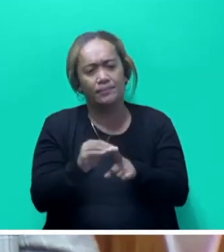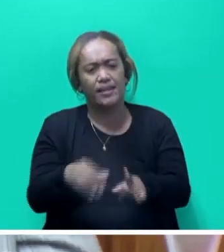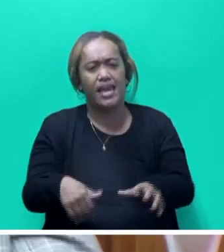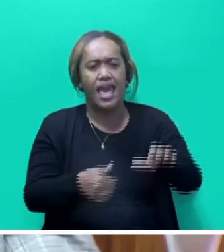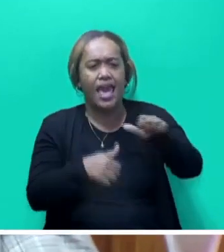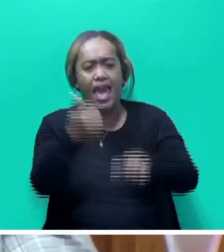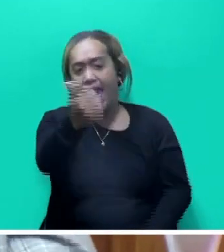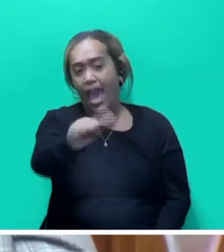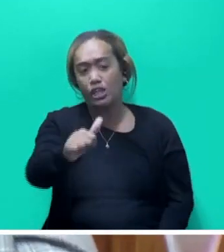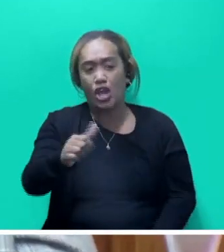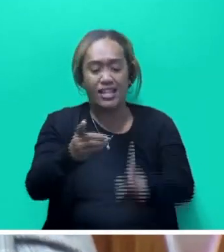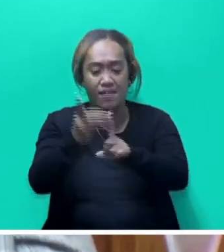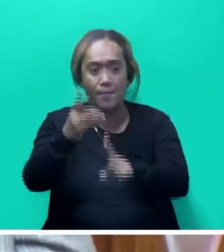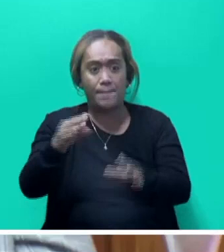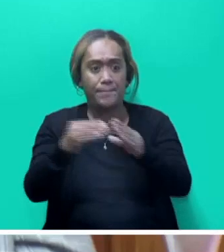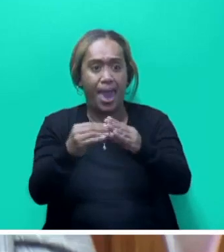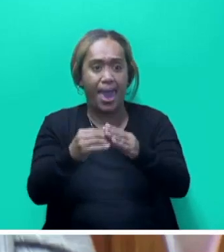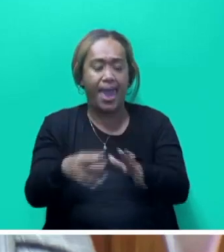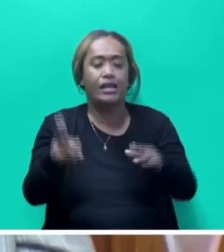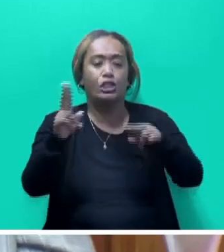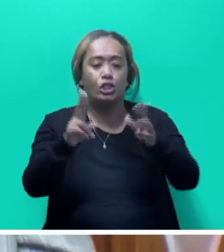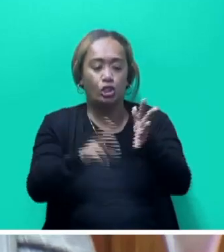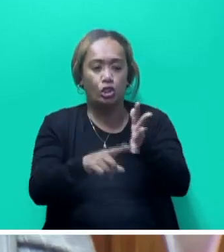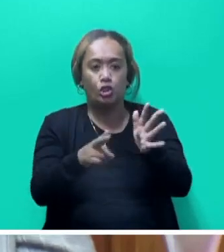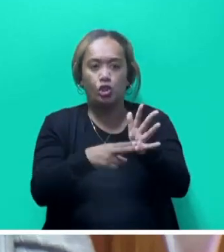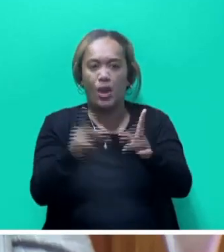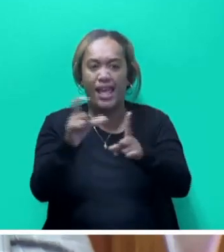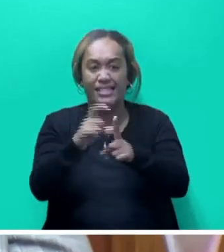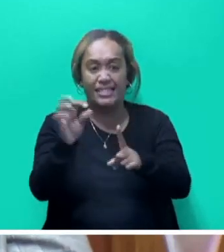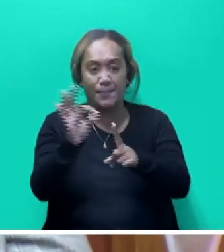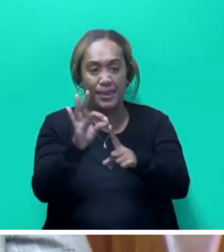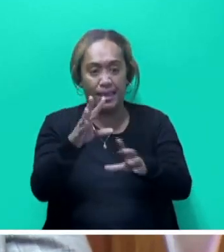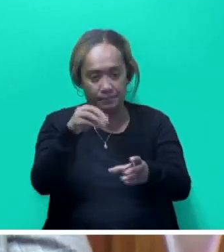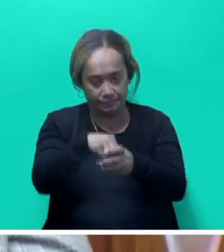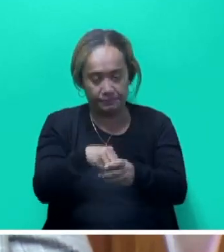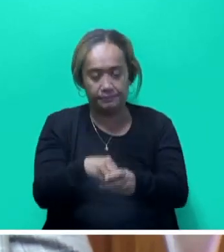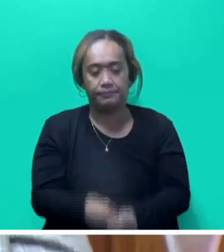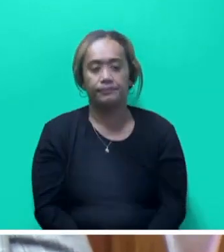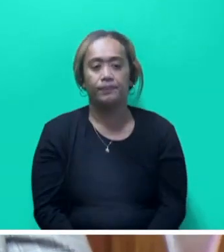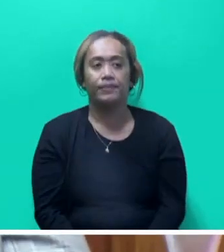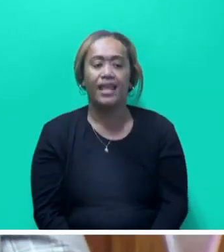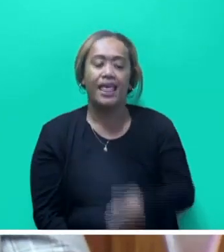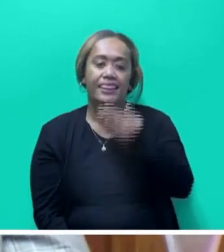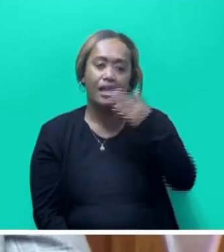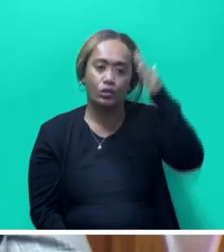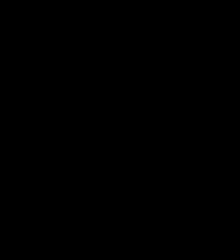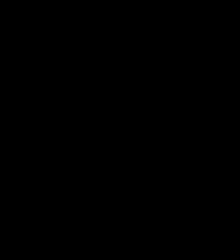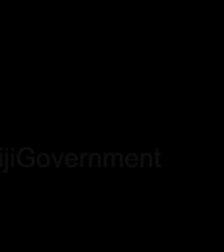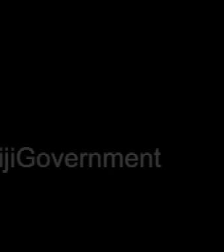Bank and UNDP, to support the Ministry in promoting more community-based tourism. Thank you, Mr. Speaker, sir.